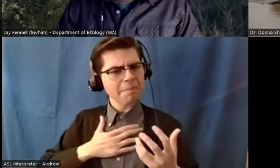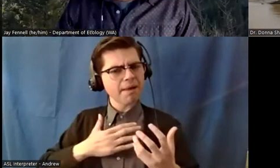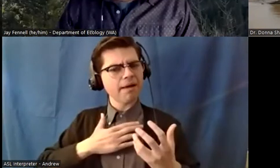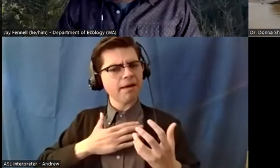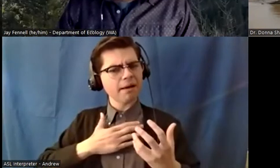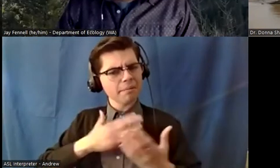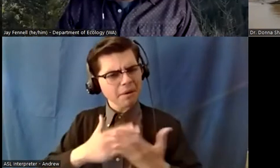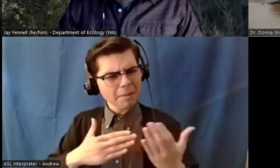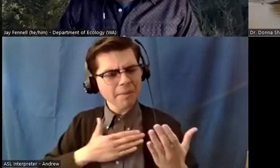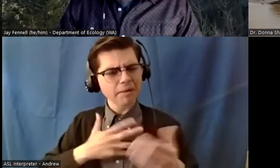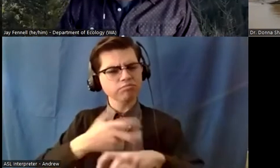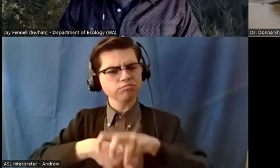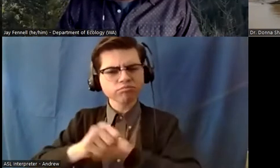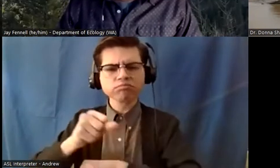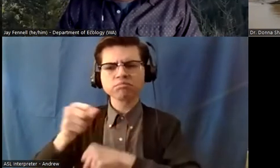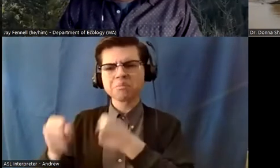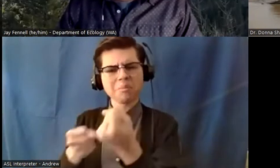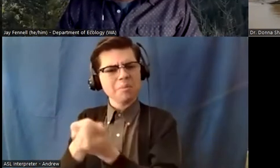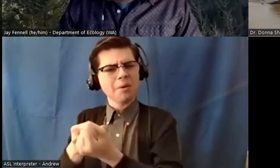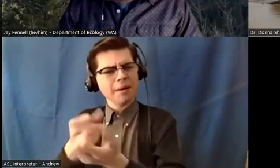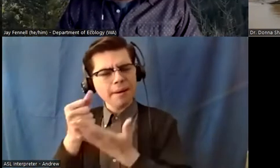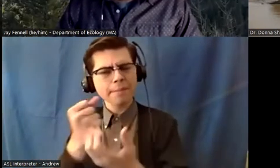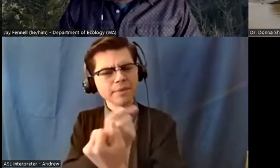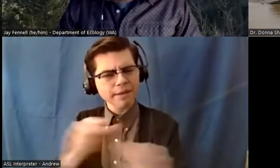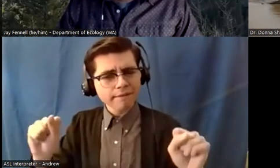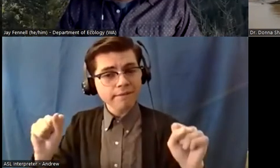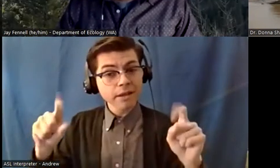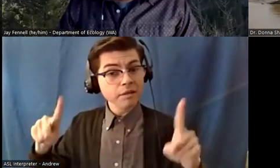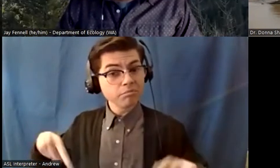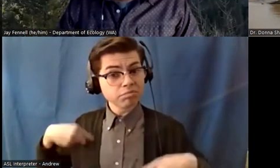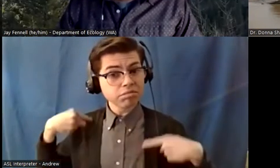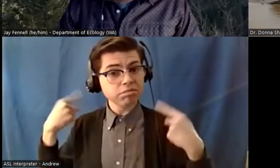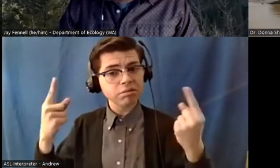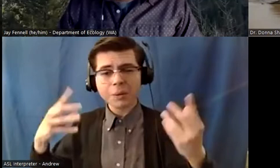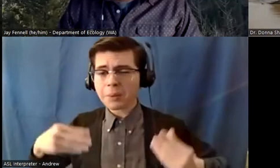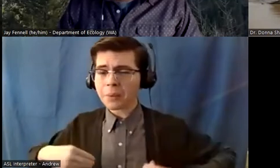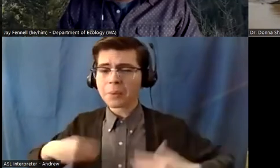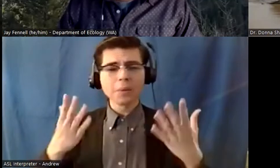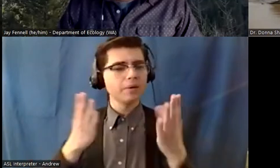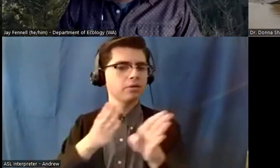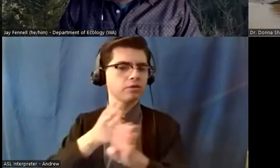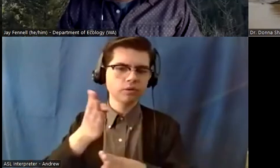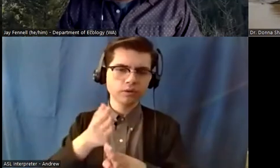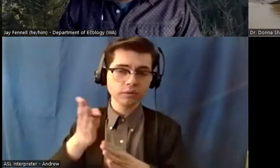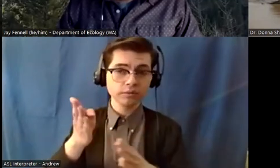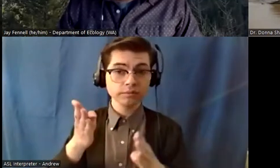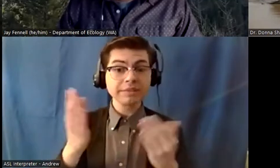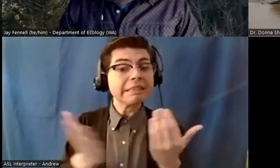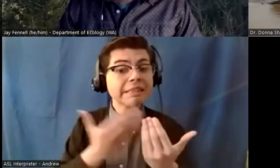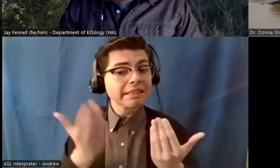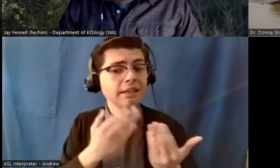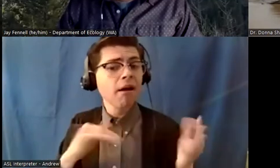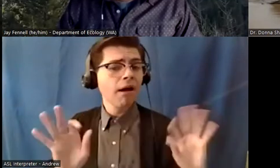been a tremendously rewarding career uh not an easy one in many ways